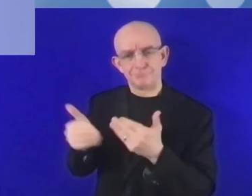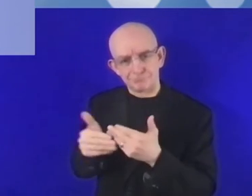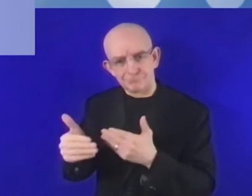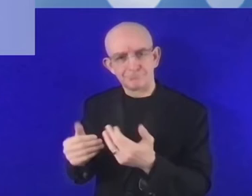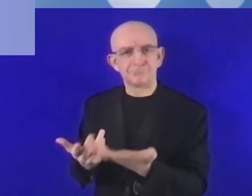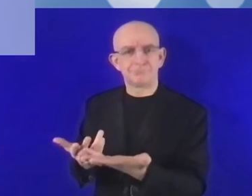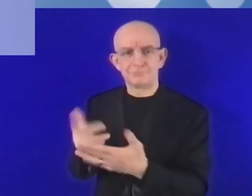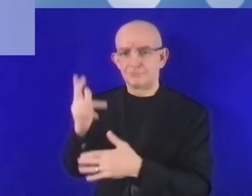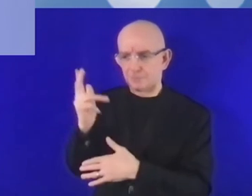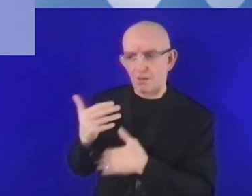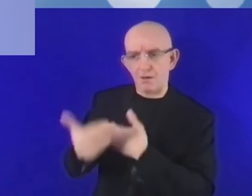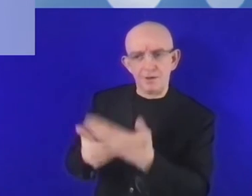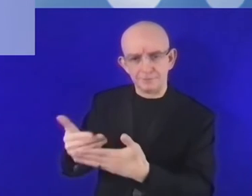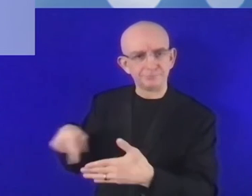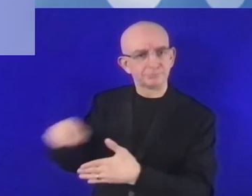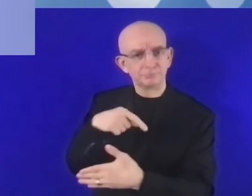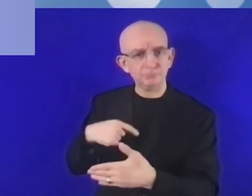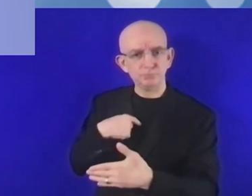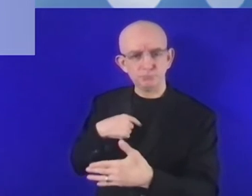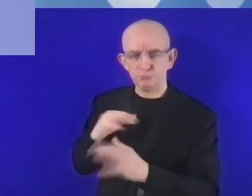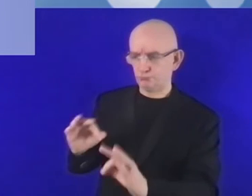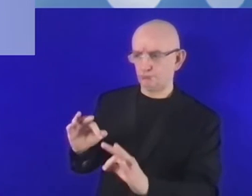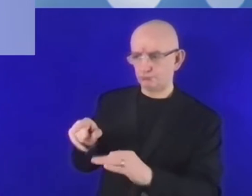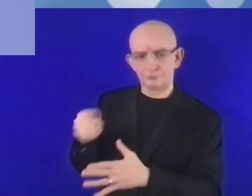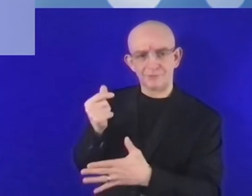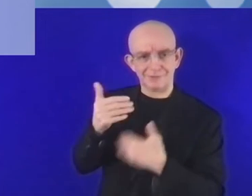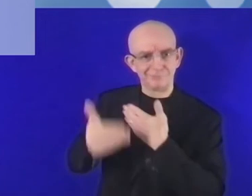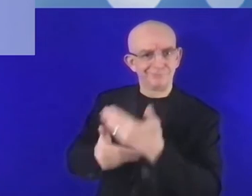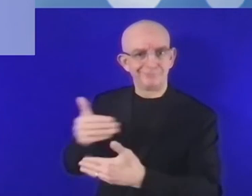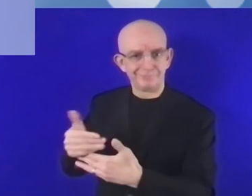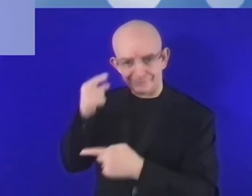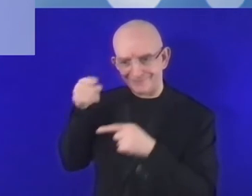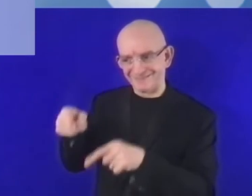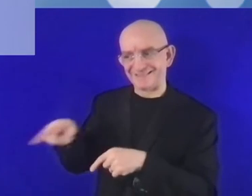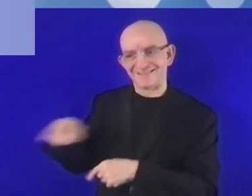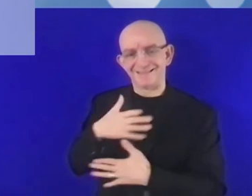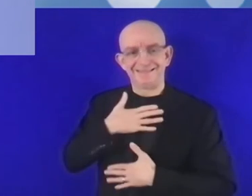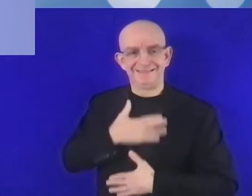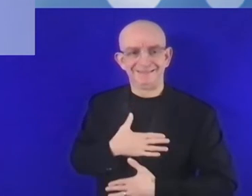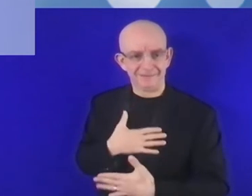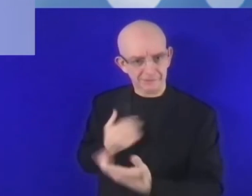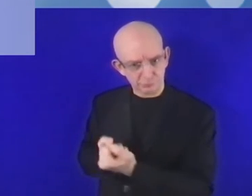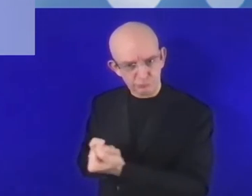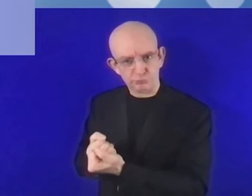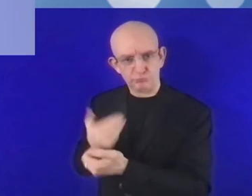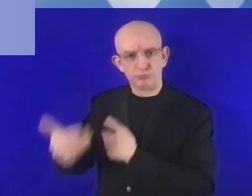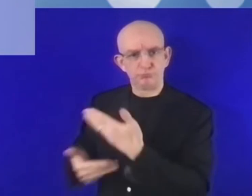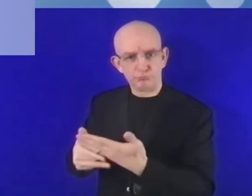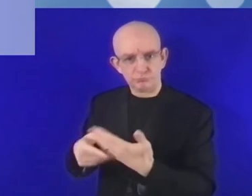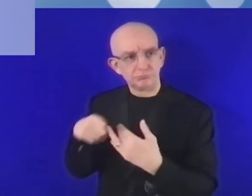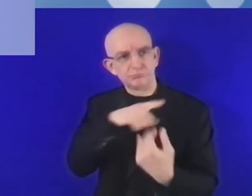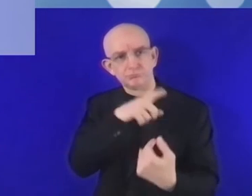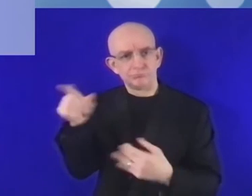from well-known companies. And also, we are supporting high-tech